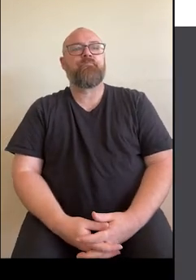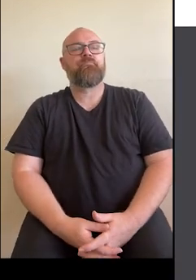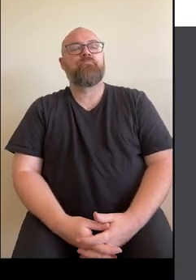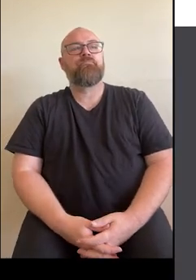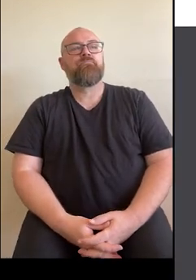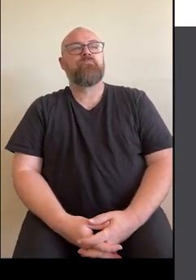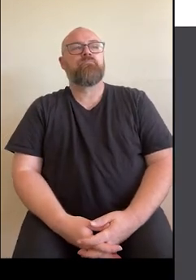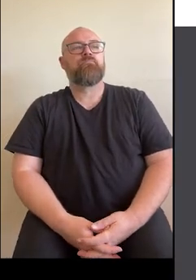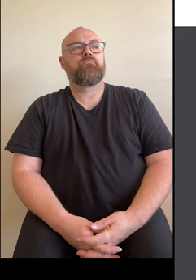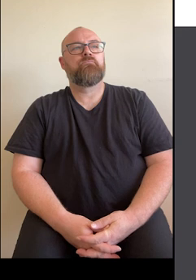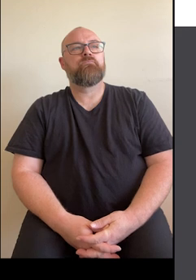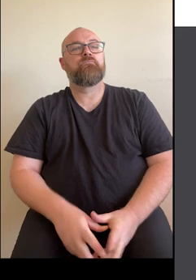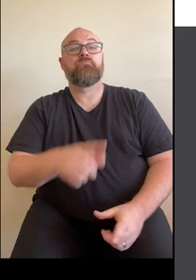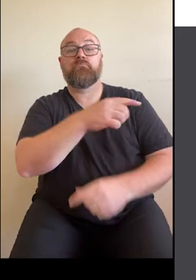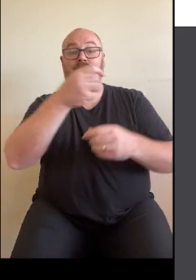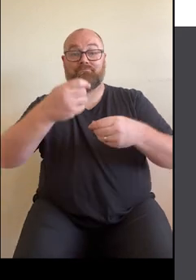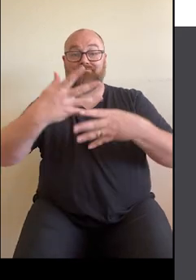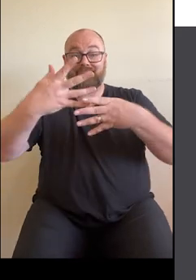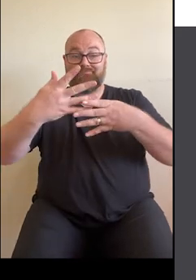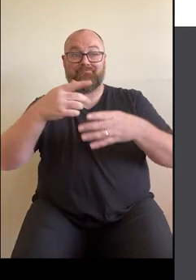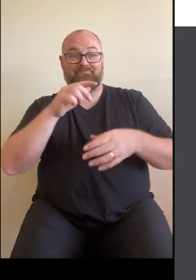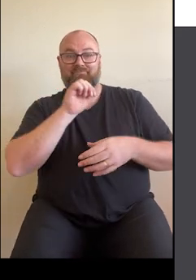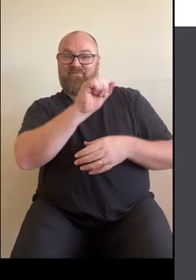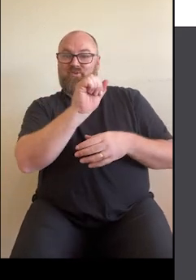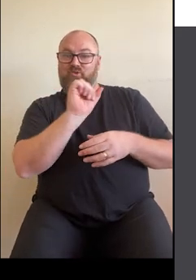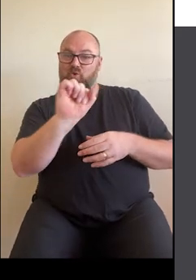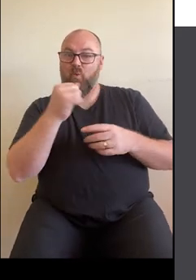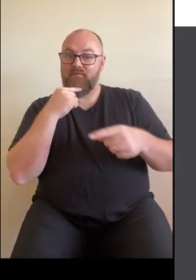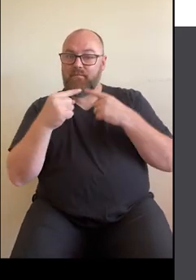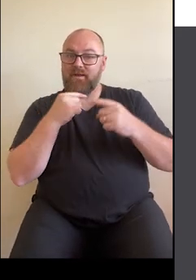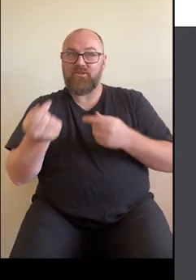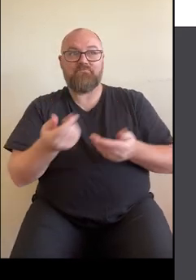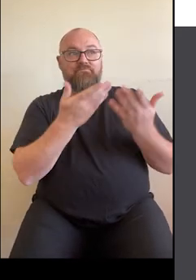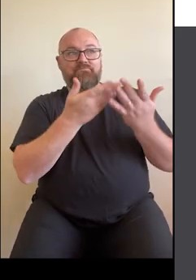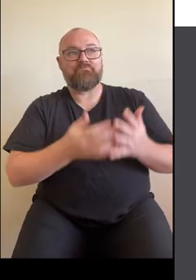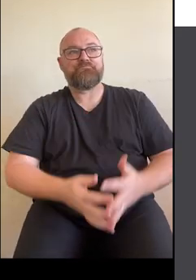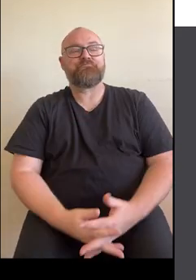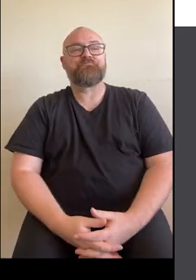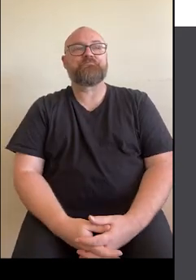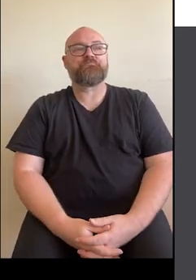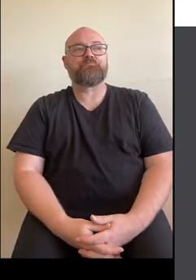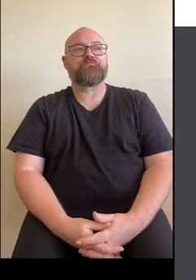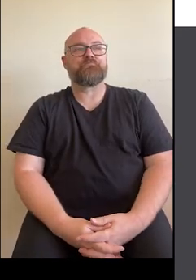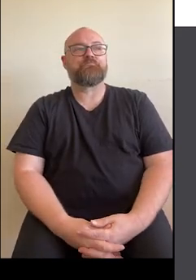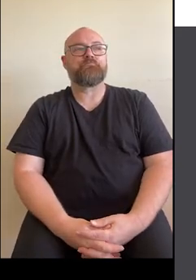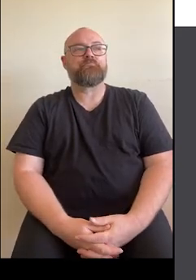and open up your report. You'll be able to see the information in it.